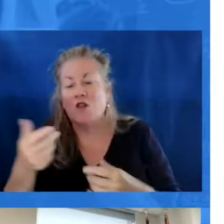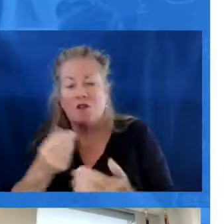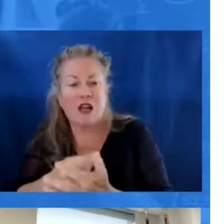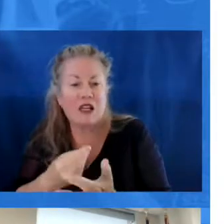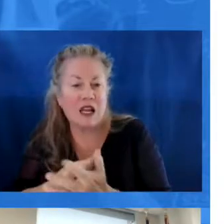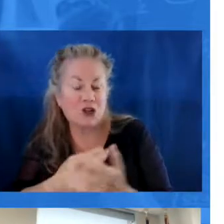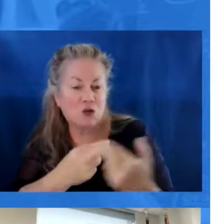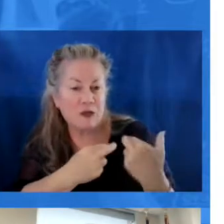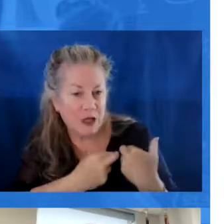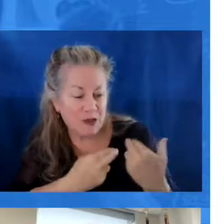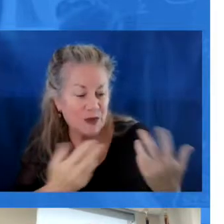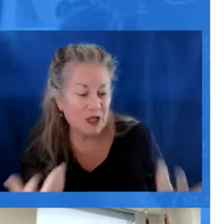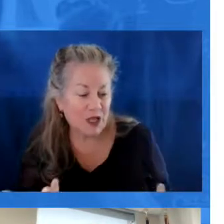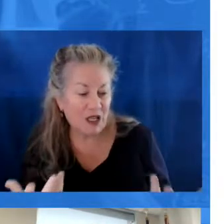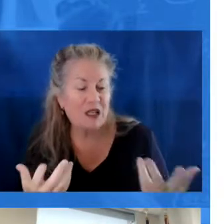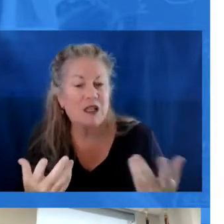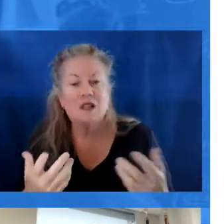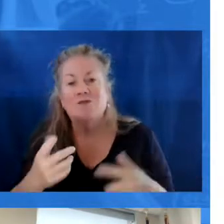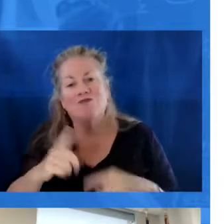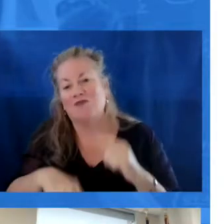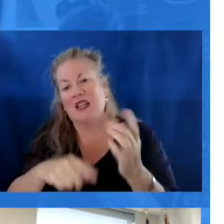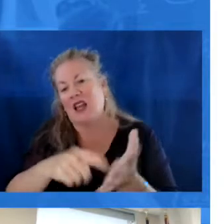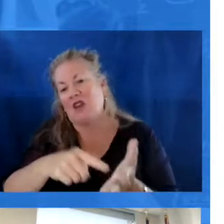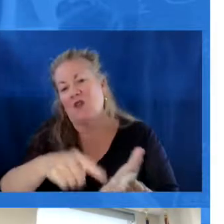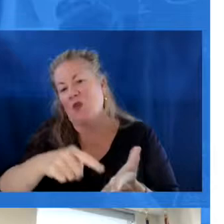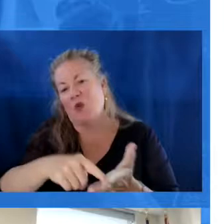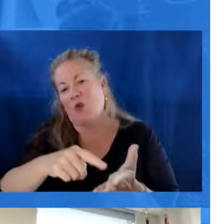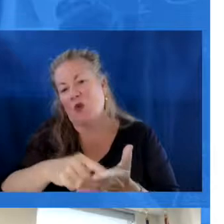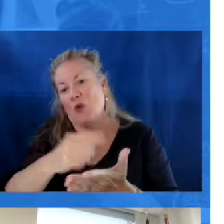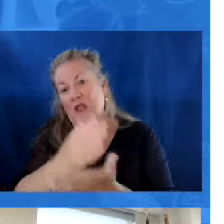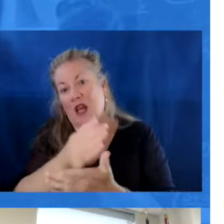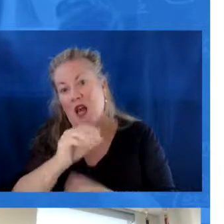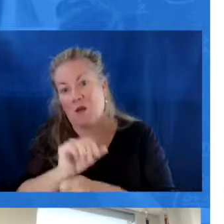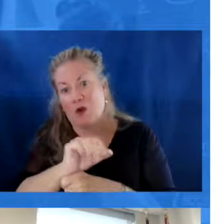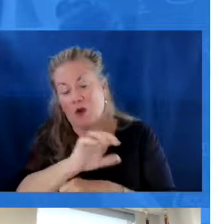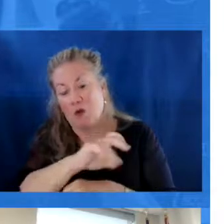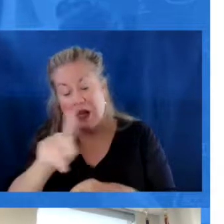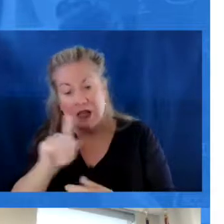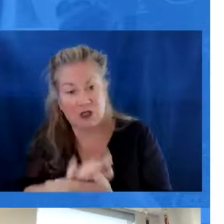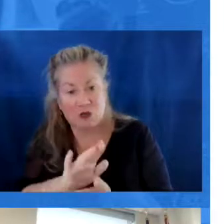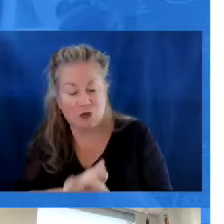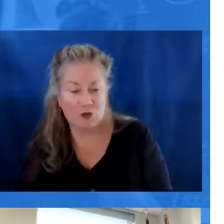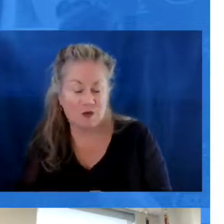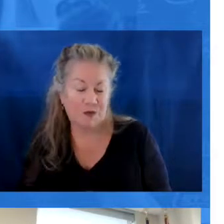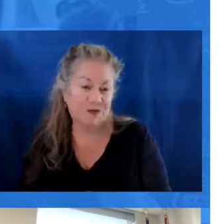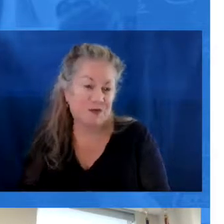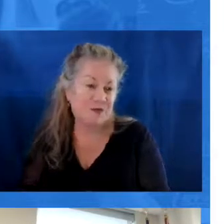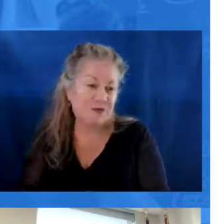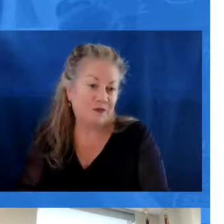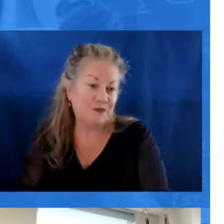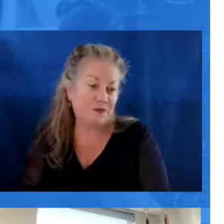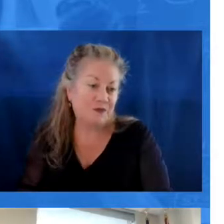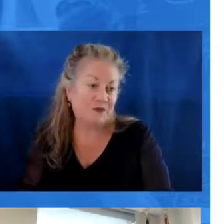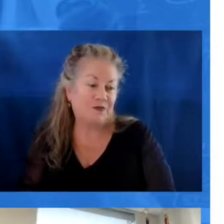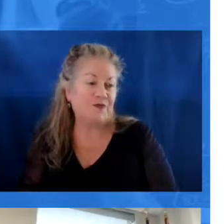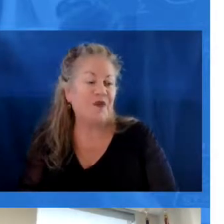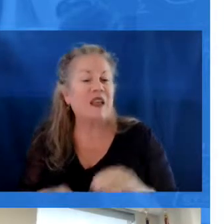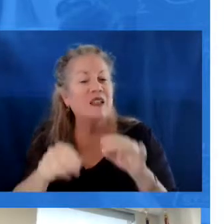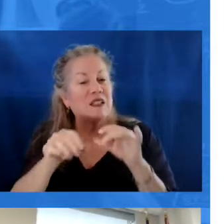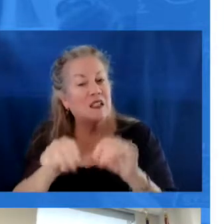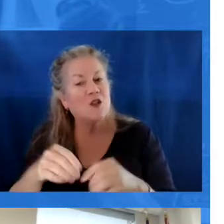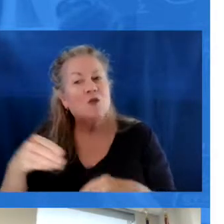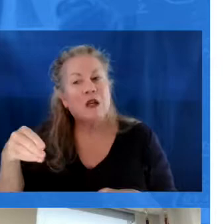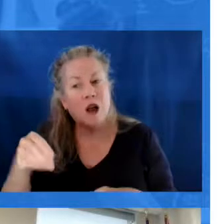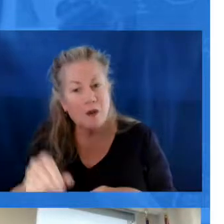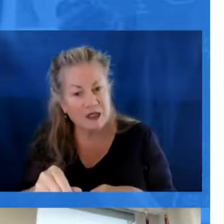of, they might have other financial responsibilities, and they just cannot afford to stop working and go back to school. This allows them